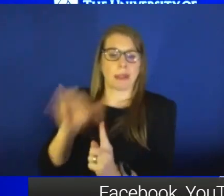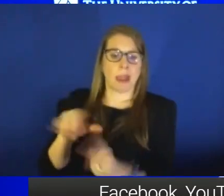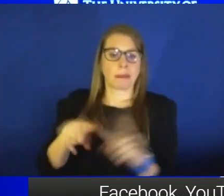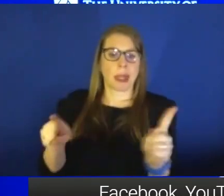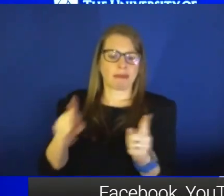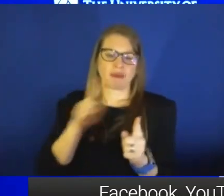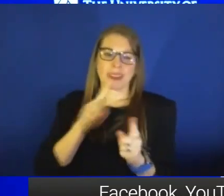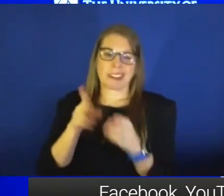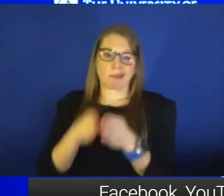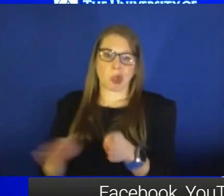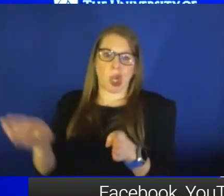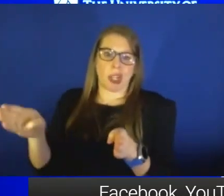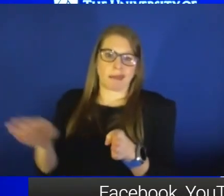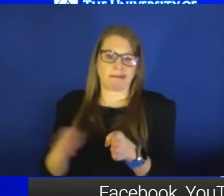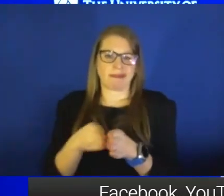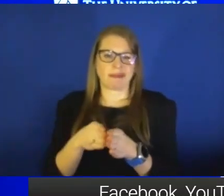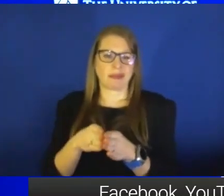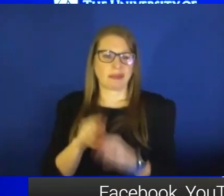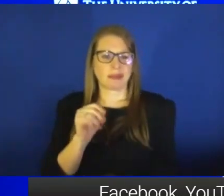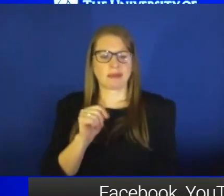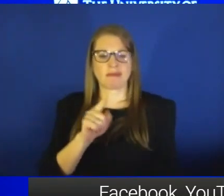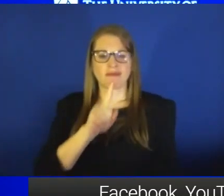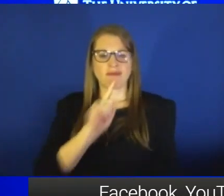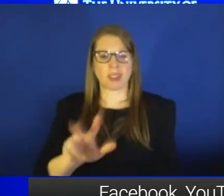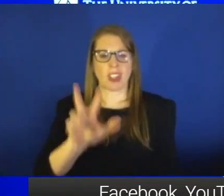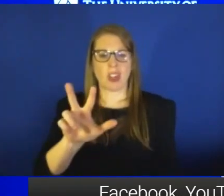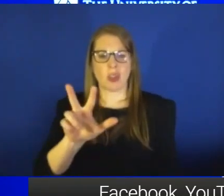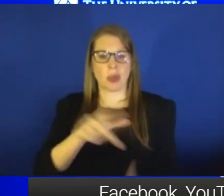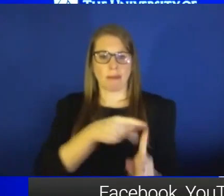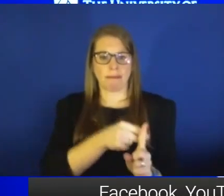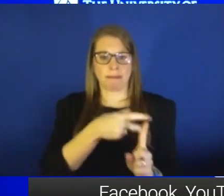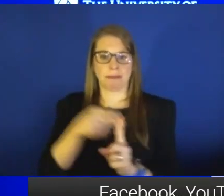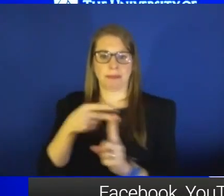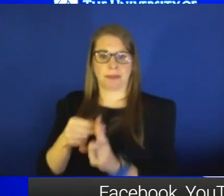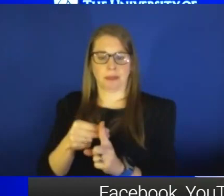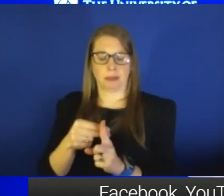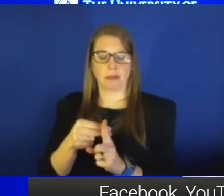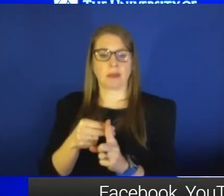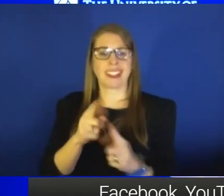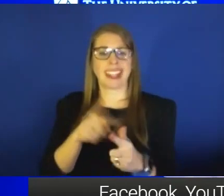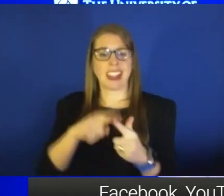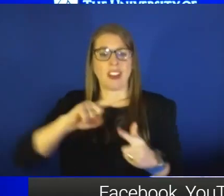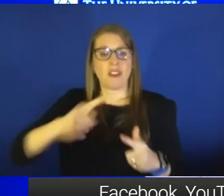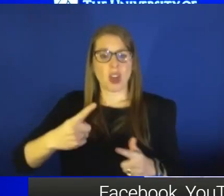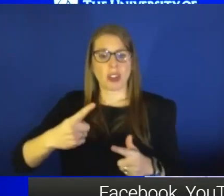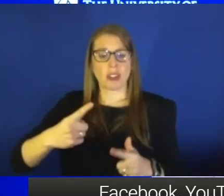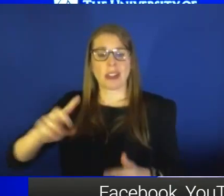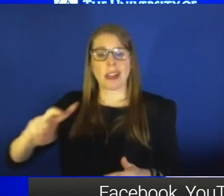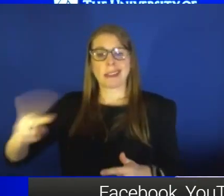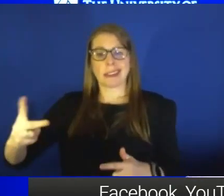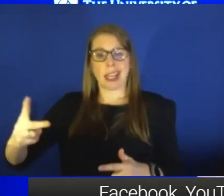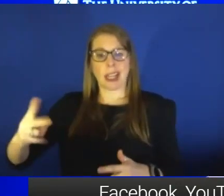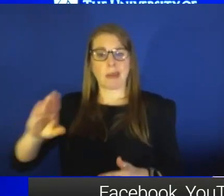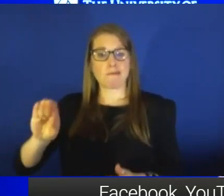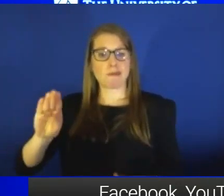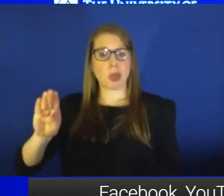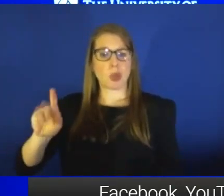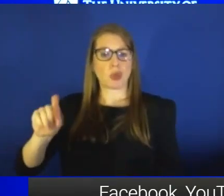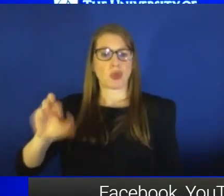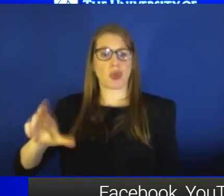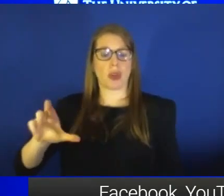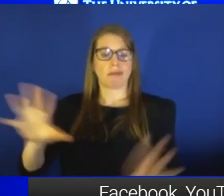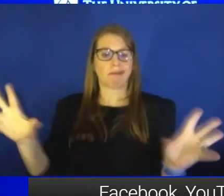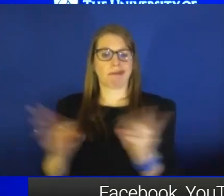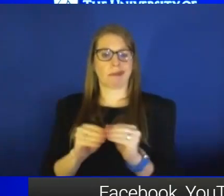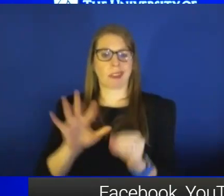So it's basically three primary doses, and then it's that first booster, and then it's that second booster, which would be a total of five. So if